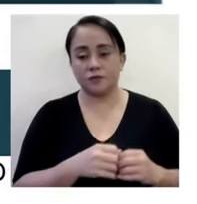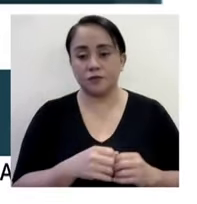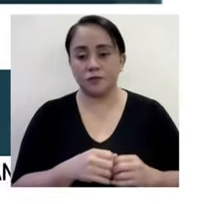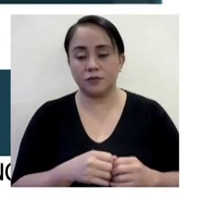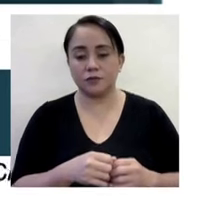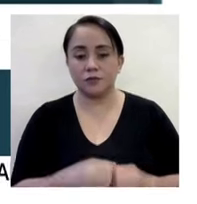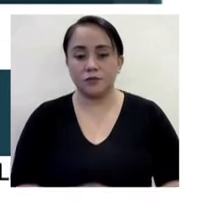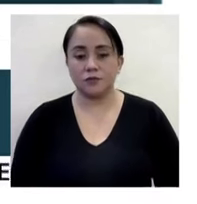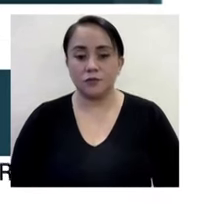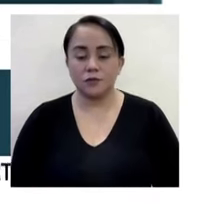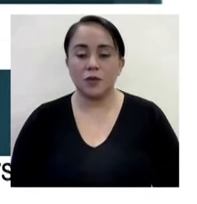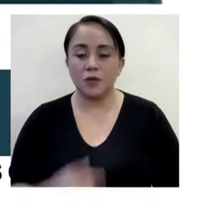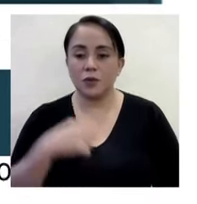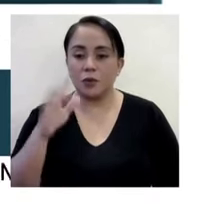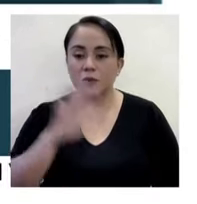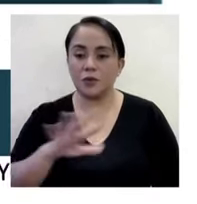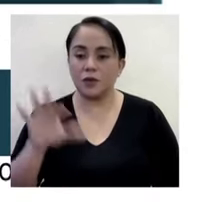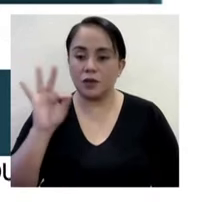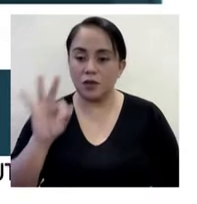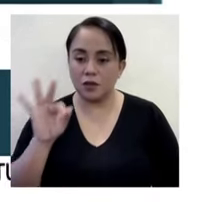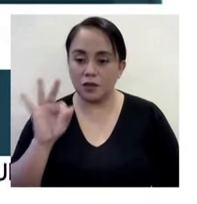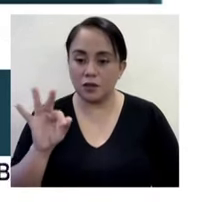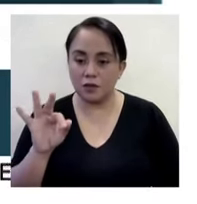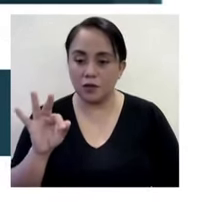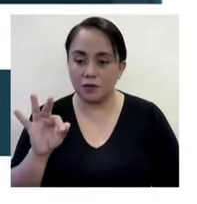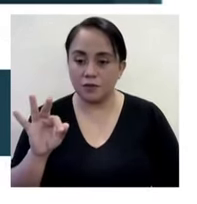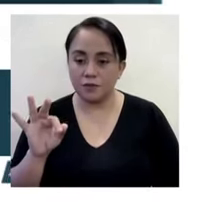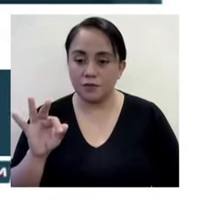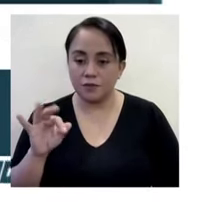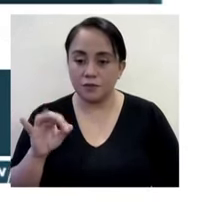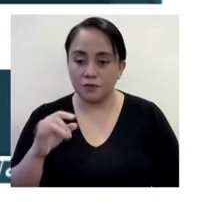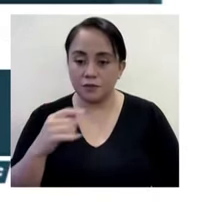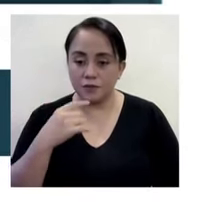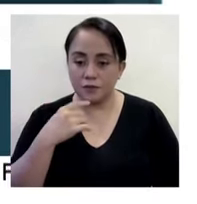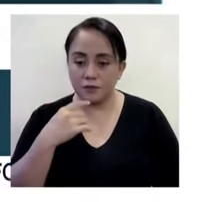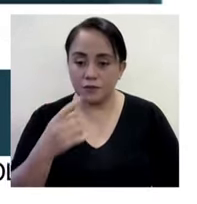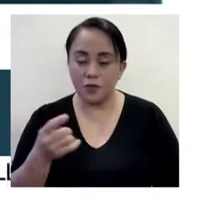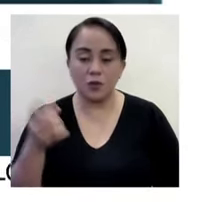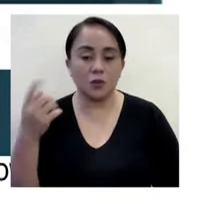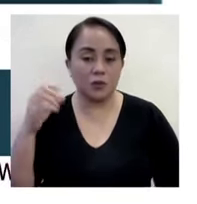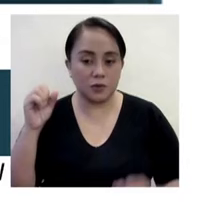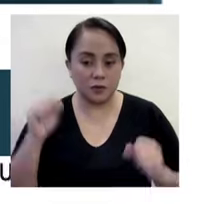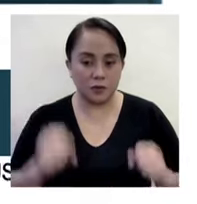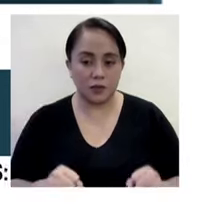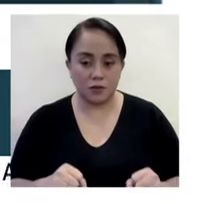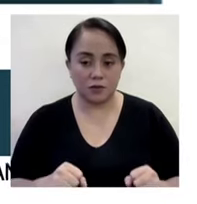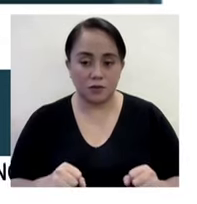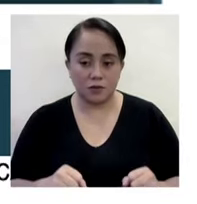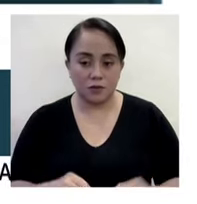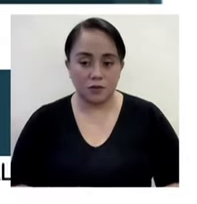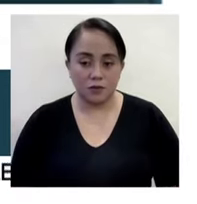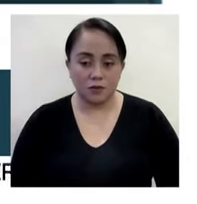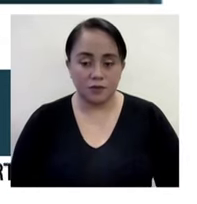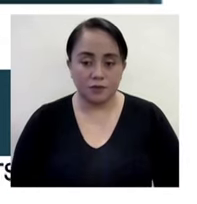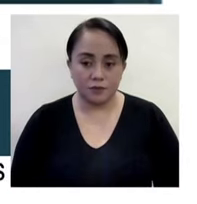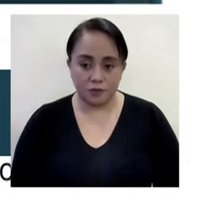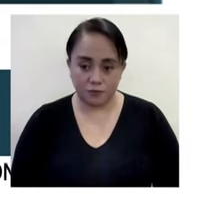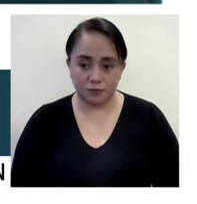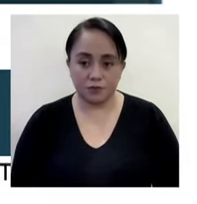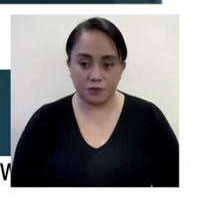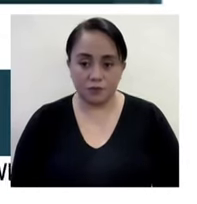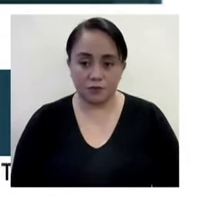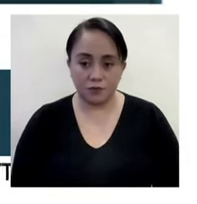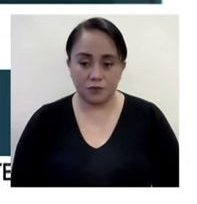But there were about 90 who are still hoping to come home. And they will be going home in batches, just like the previous batches. So